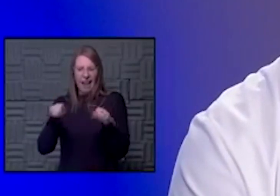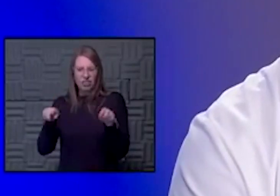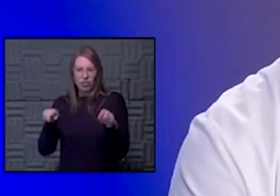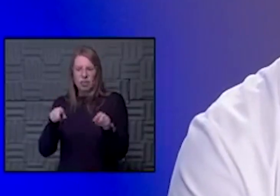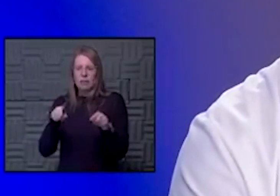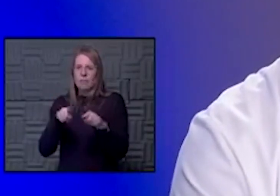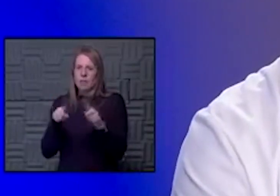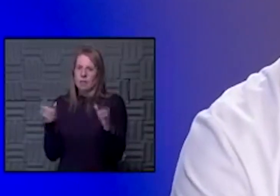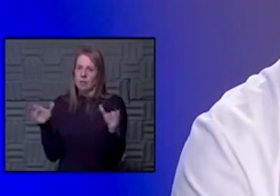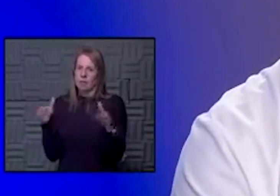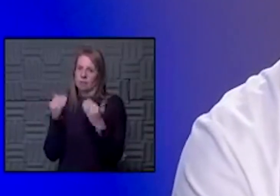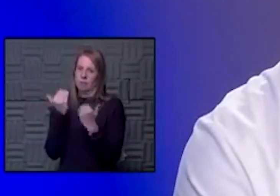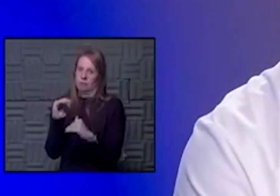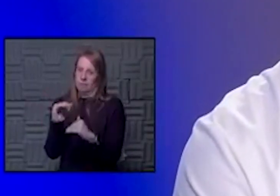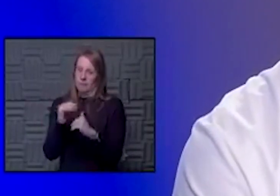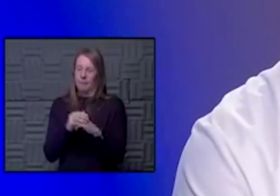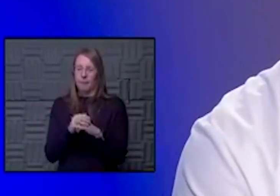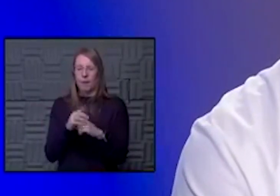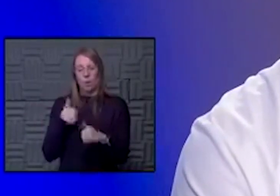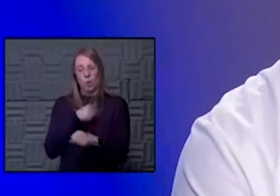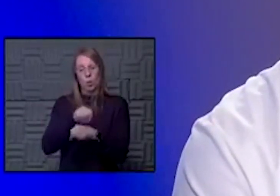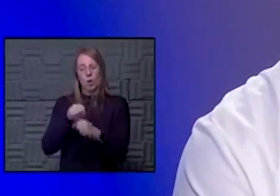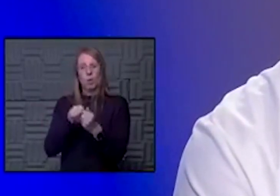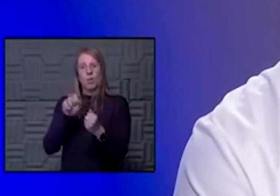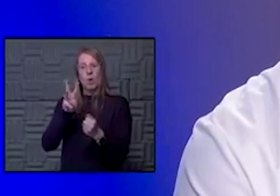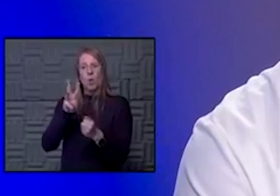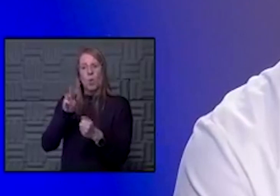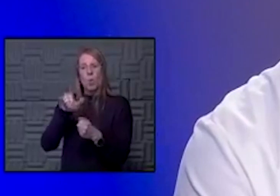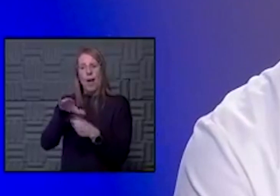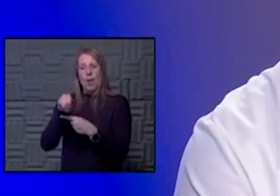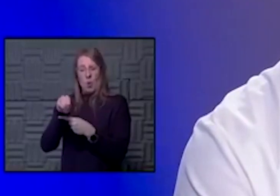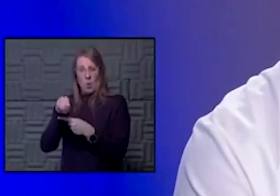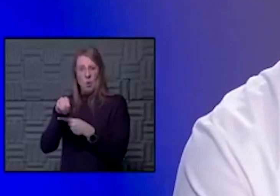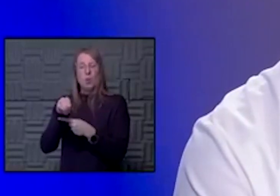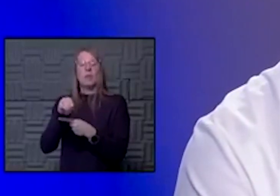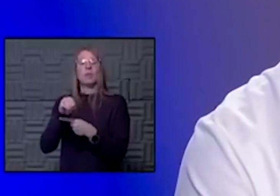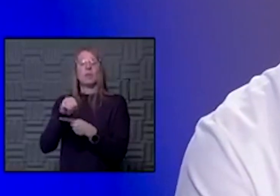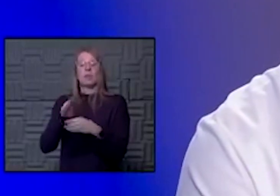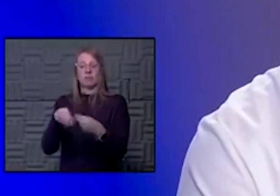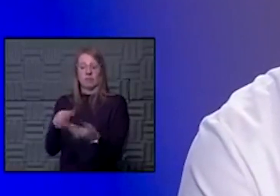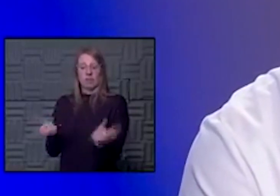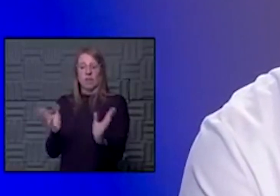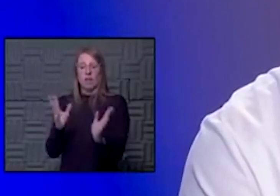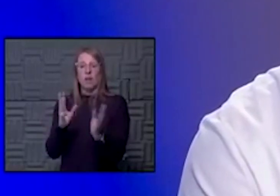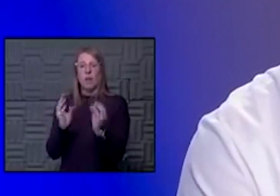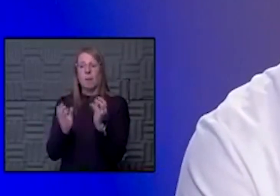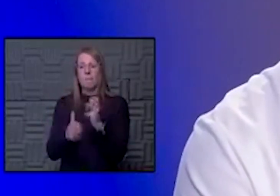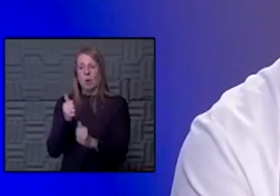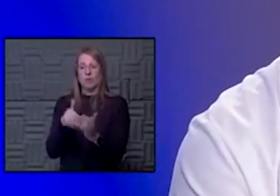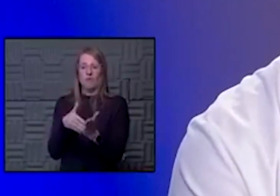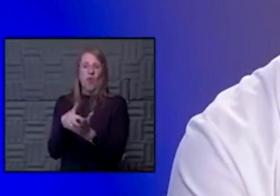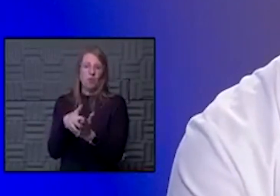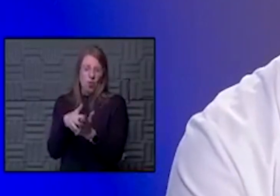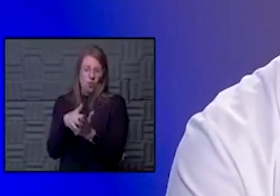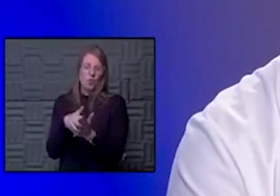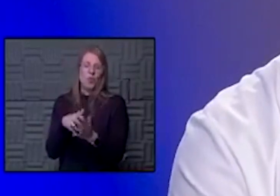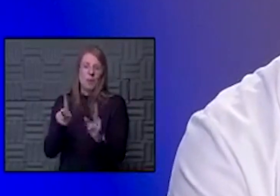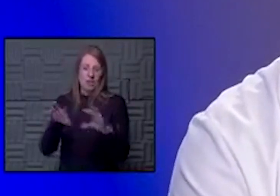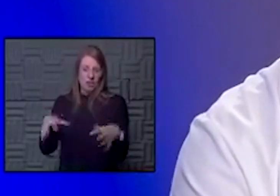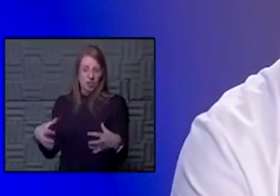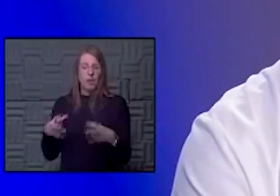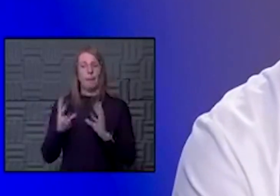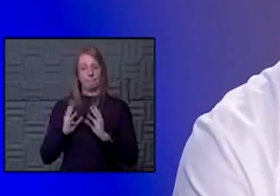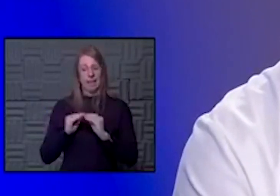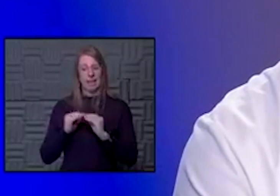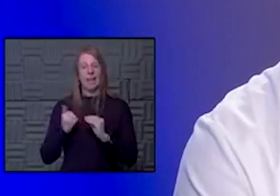range. We are also working with Wyandotte County to get the vaccine to our most vulnerable populations as well. We've had some meetings and we have